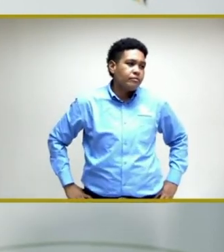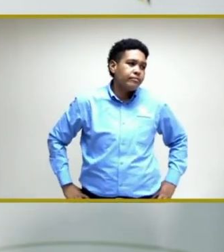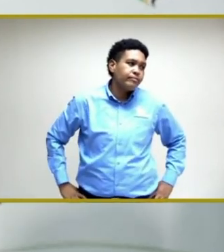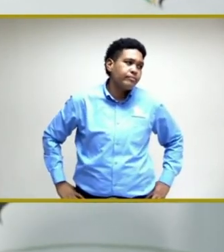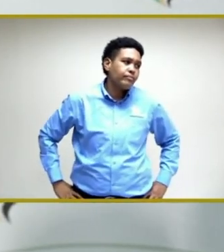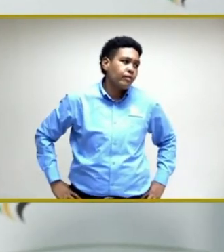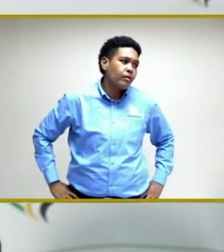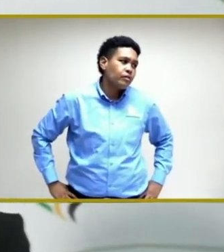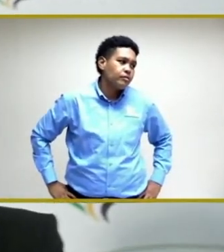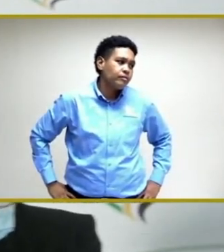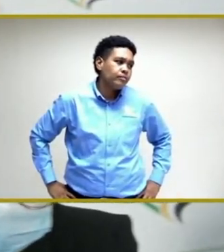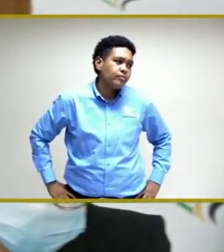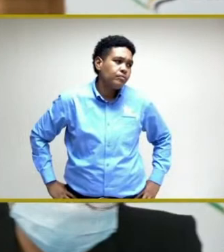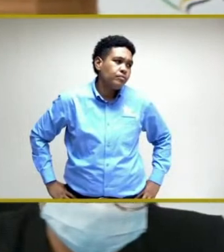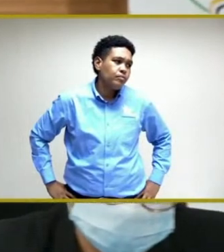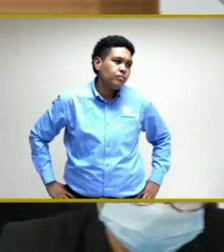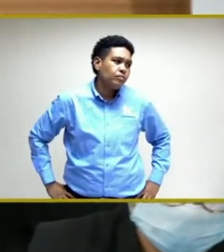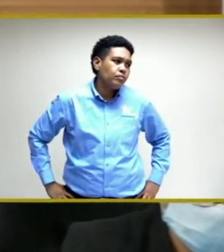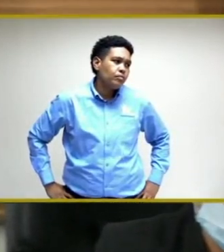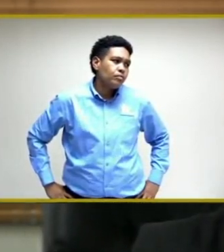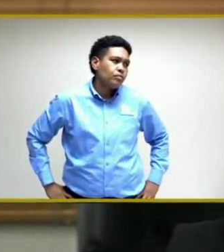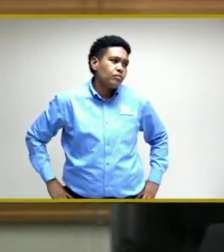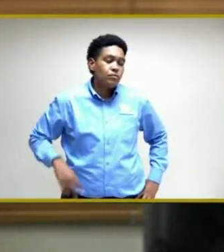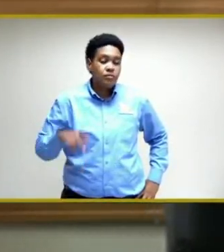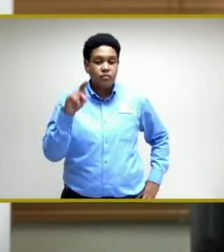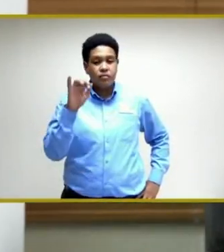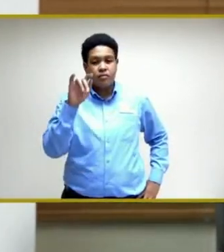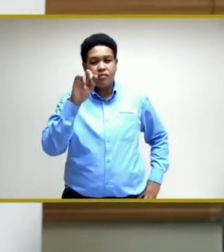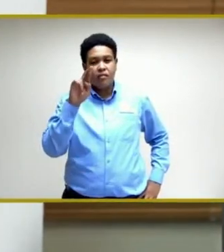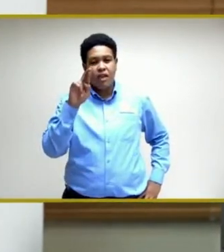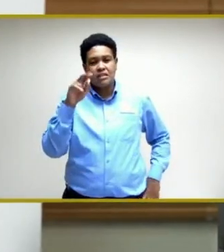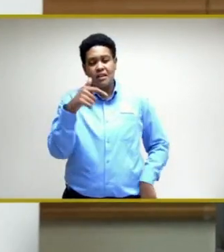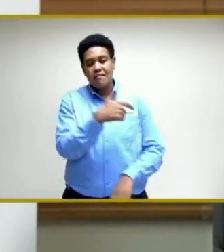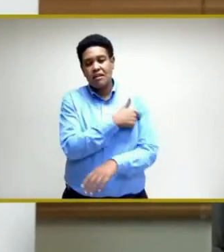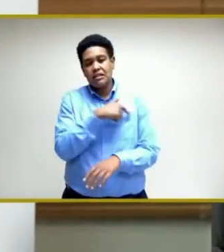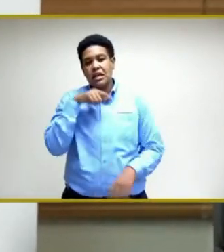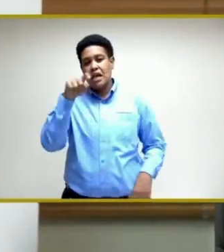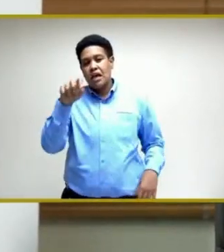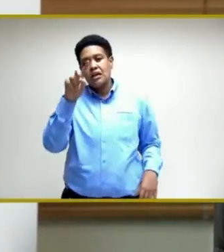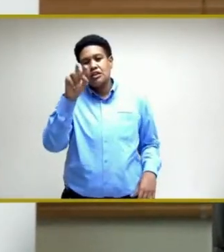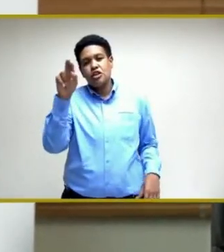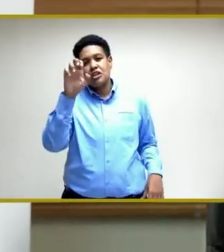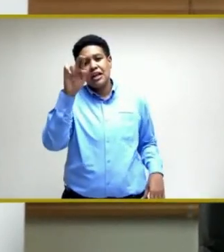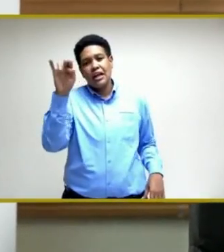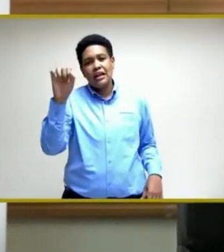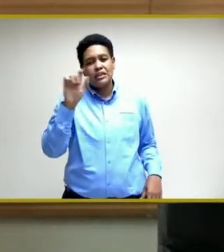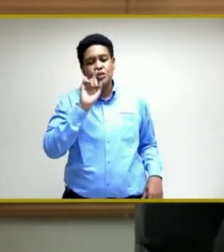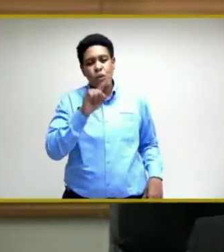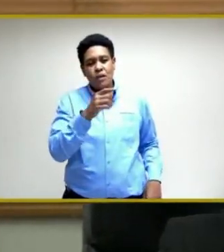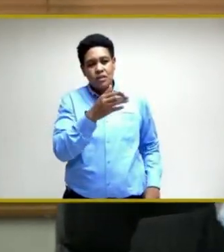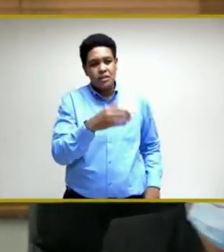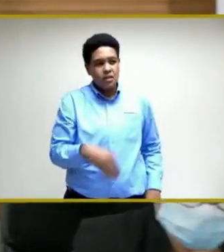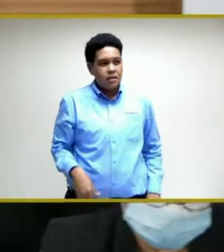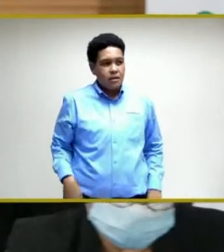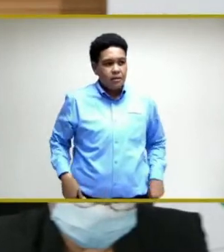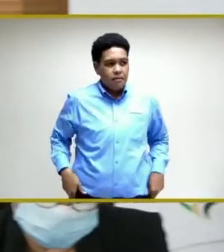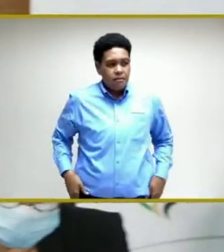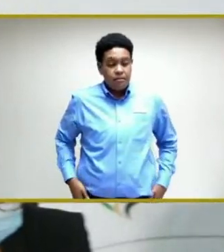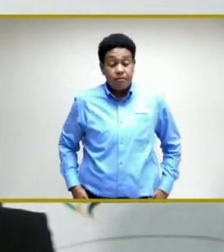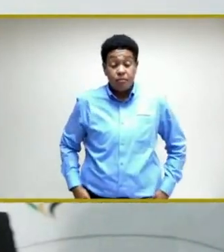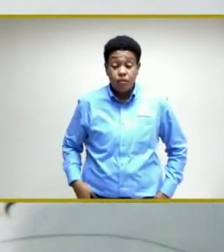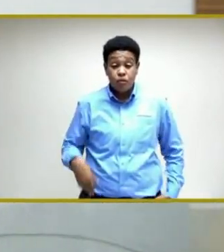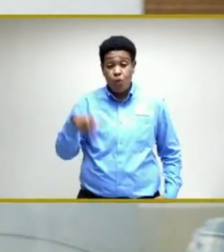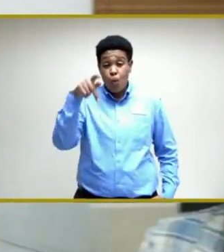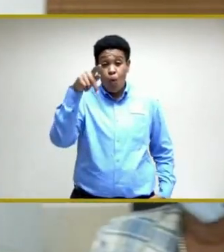The other question about the Pfizer vaccine, I'm going to ask Dr. Eddins to just address that, please. So, the Pfizer